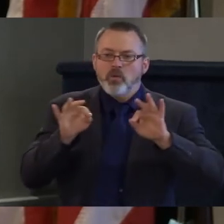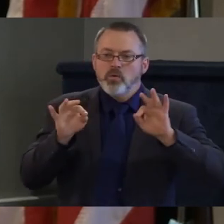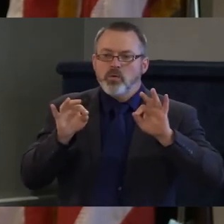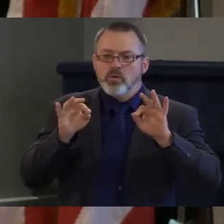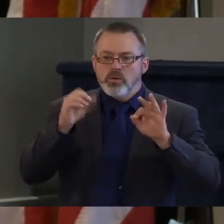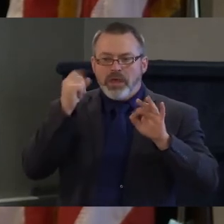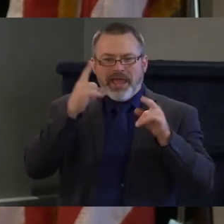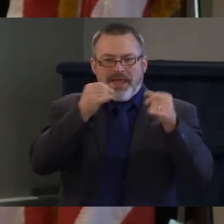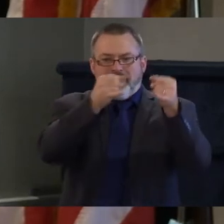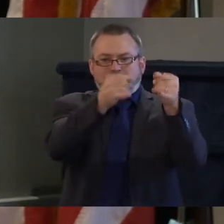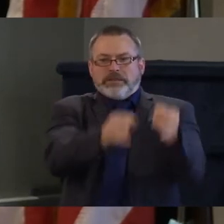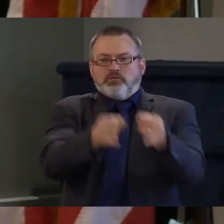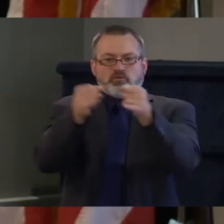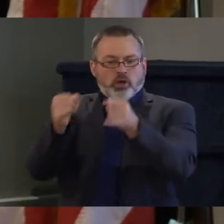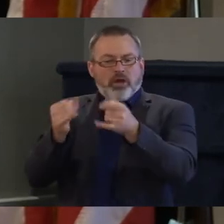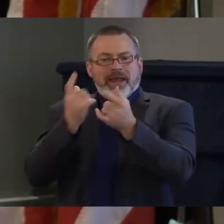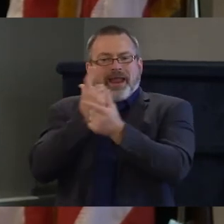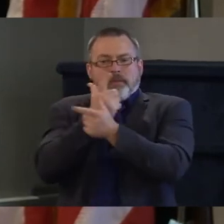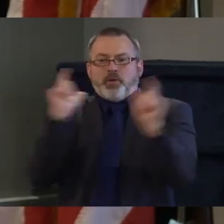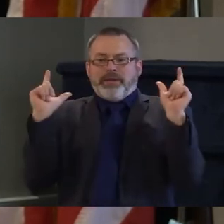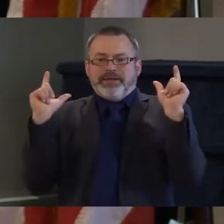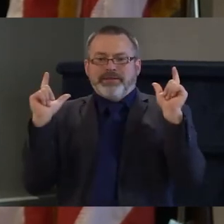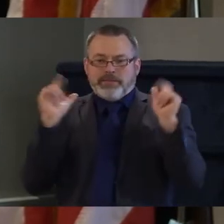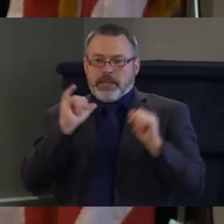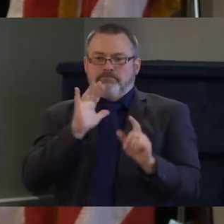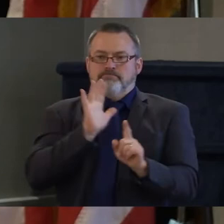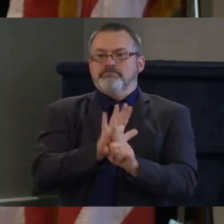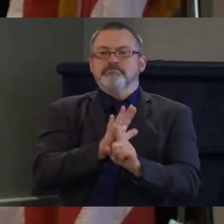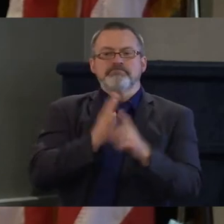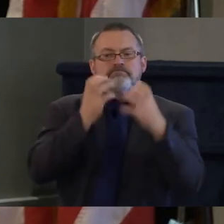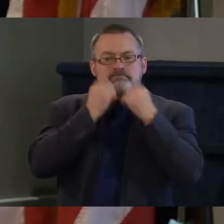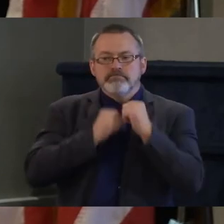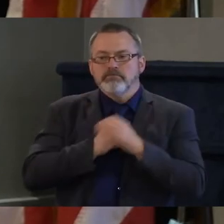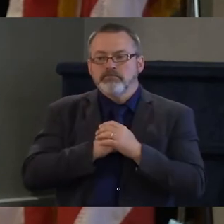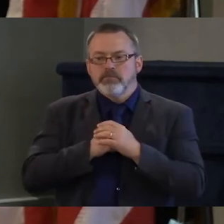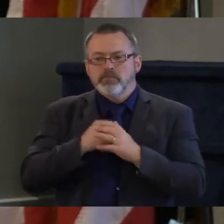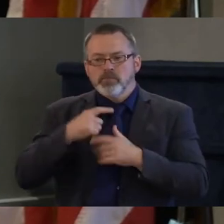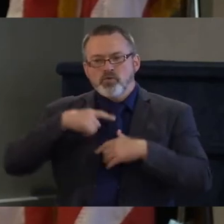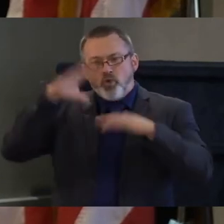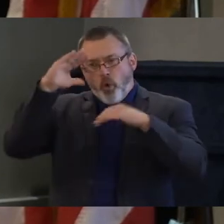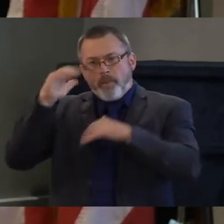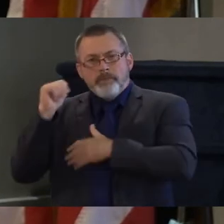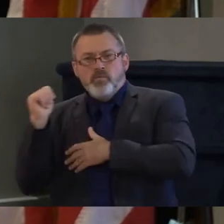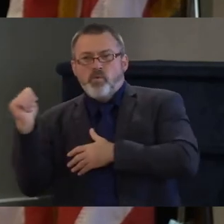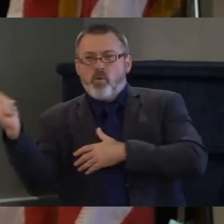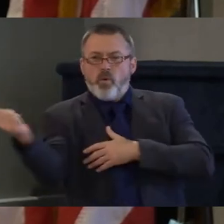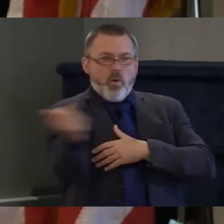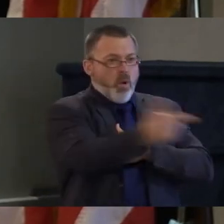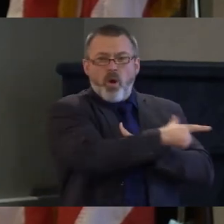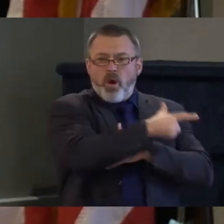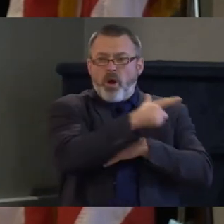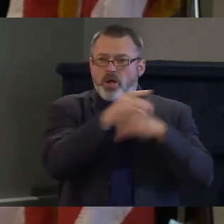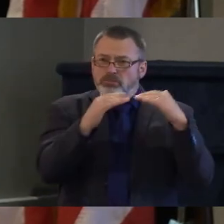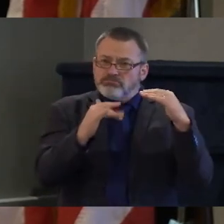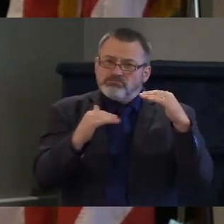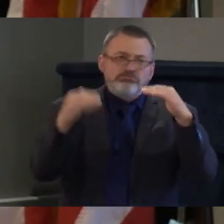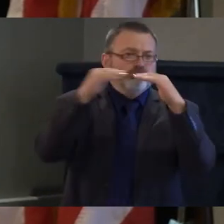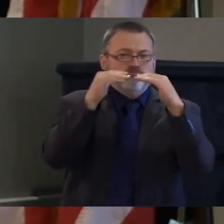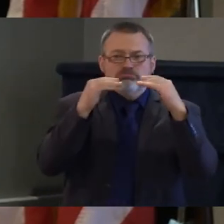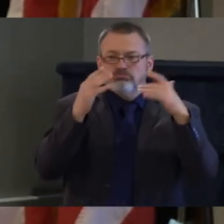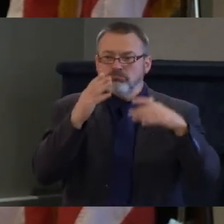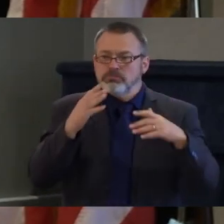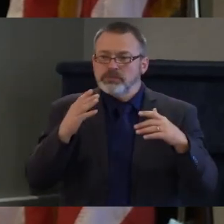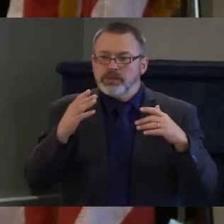liberty and that's what i hope for everyone regardless of their ability